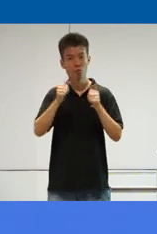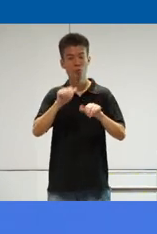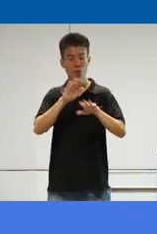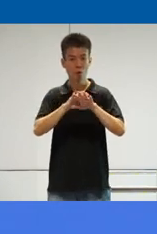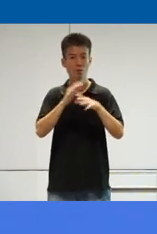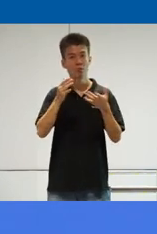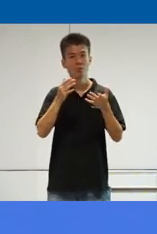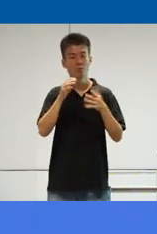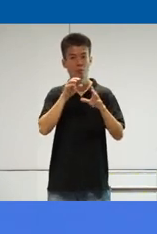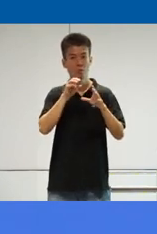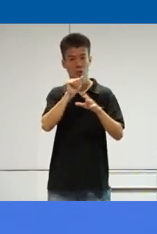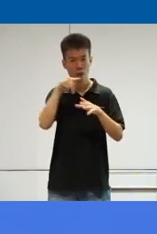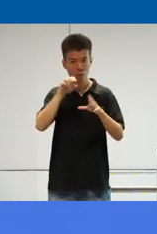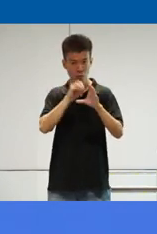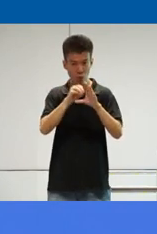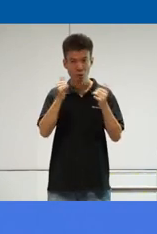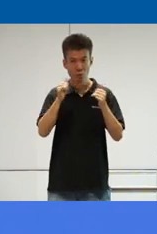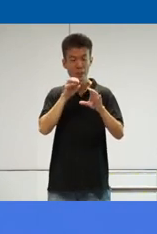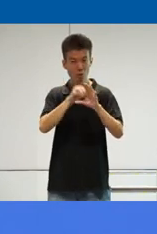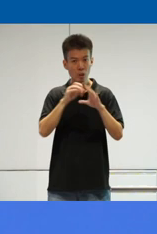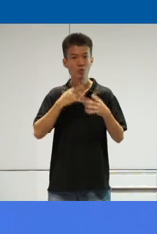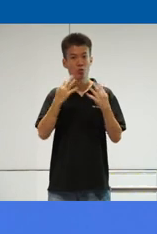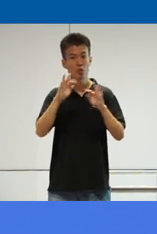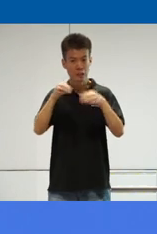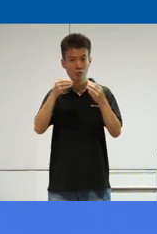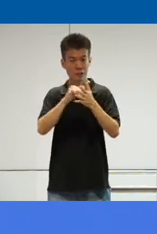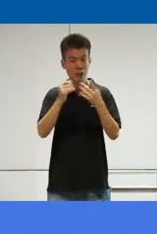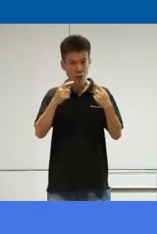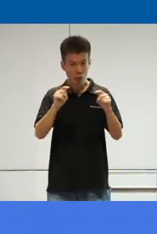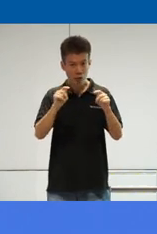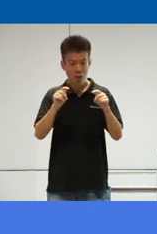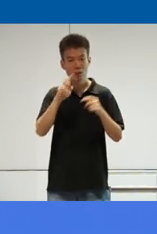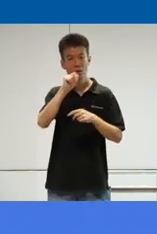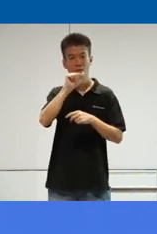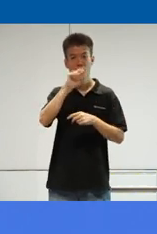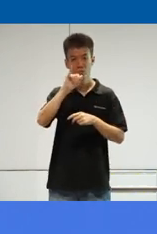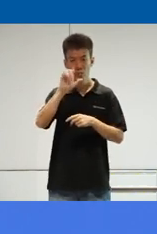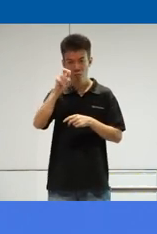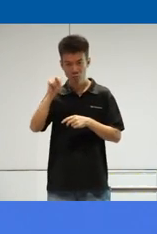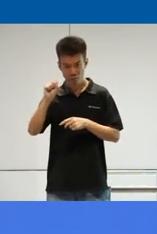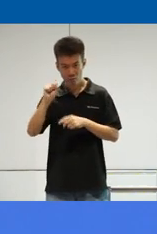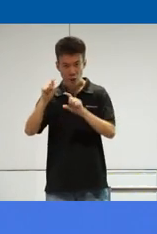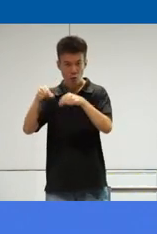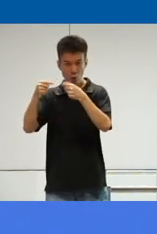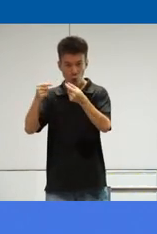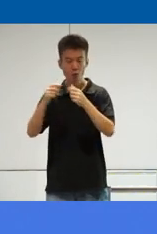on the App Store and the Play Store. So, feel free to give it a try. Like, NaviLens Go, for example, is